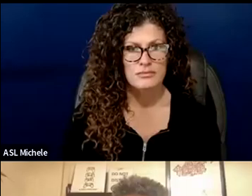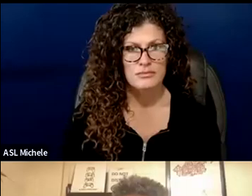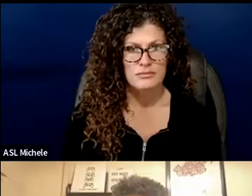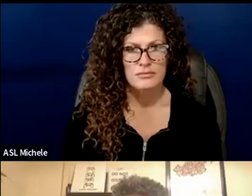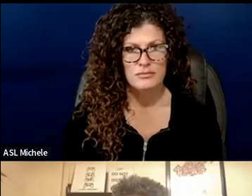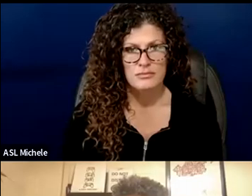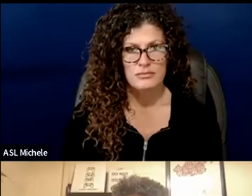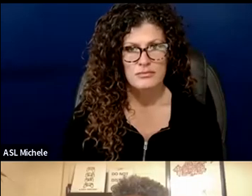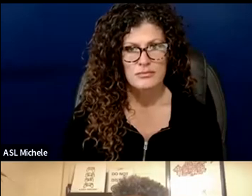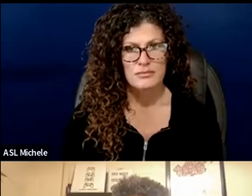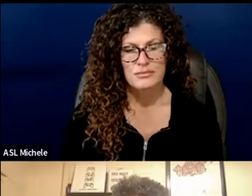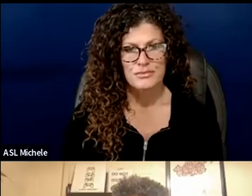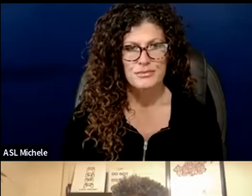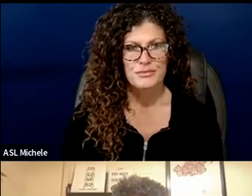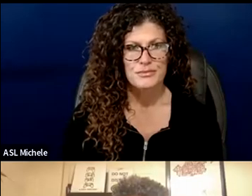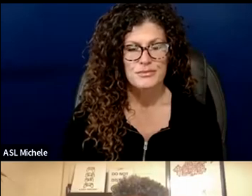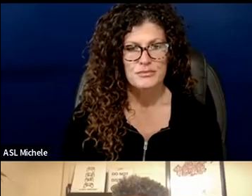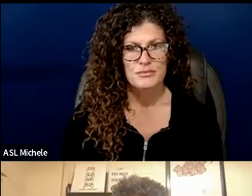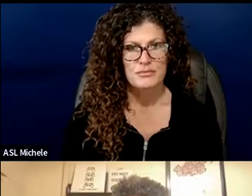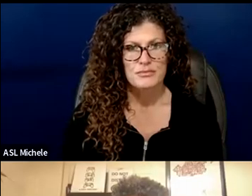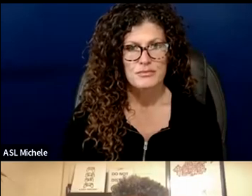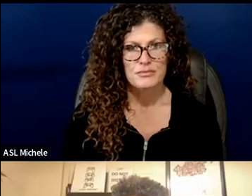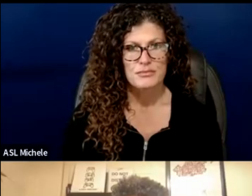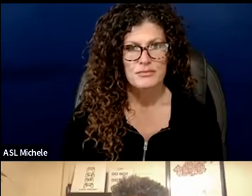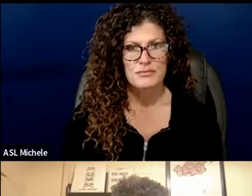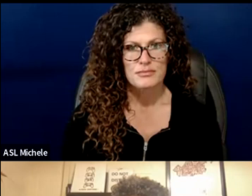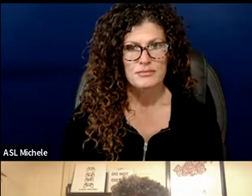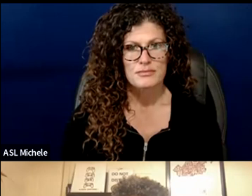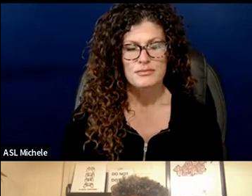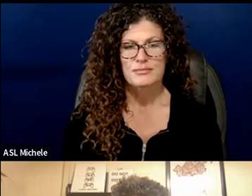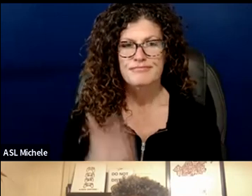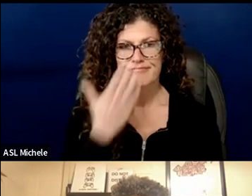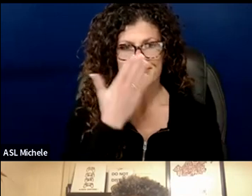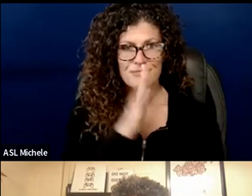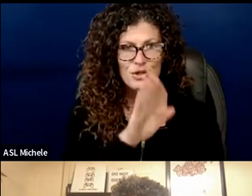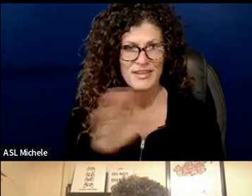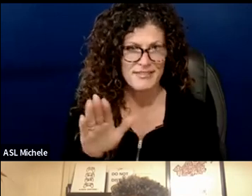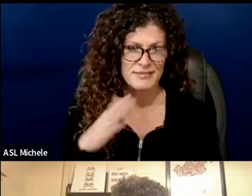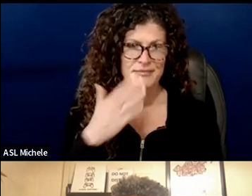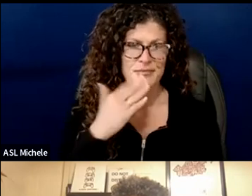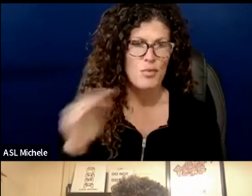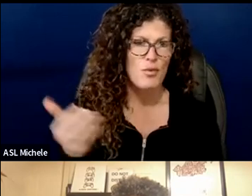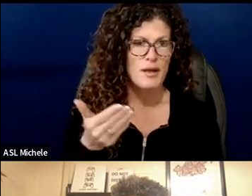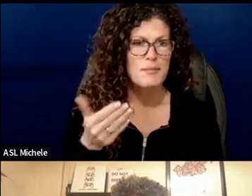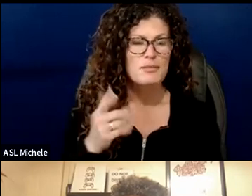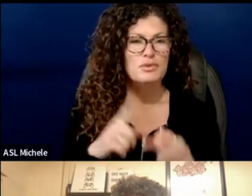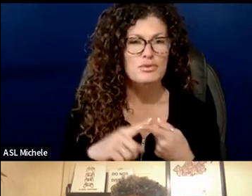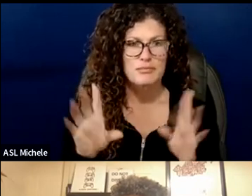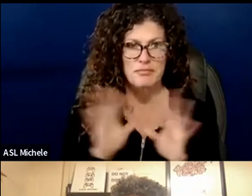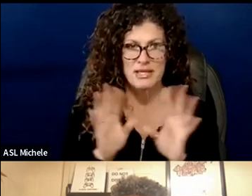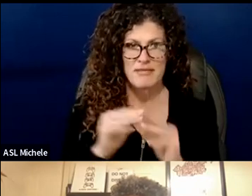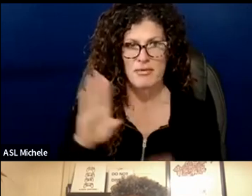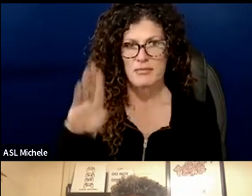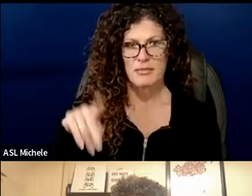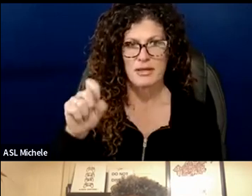Okay. We're live. Okay, thank you very much. Good evening everyone and welcome to this meeting of the Boston